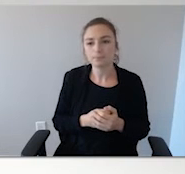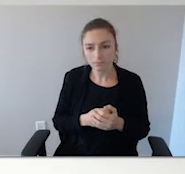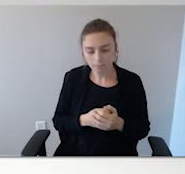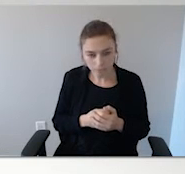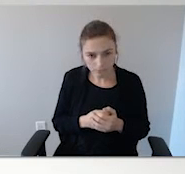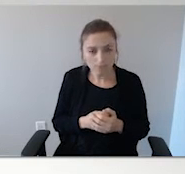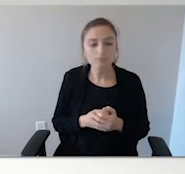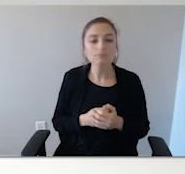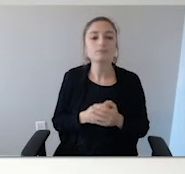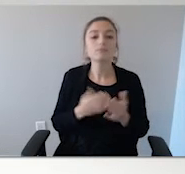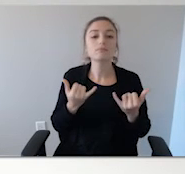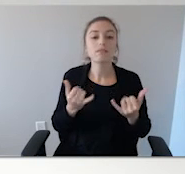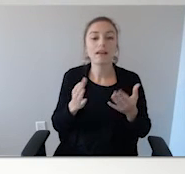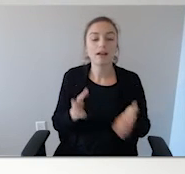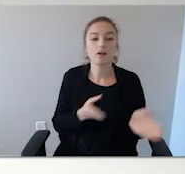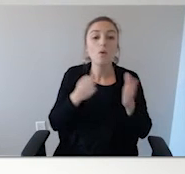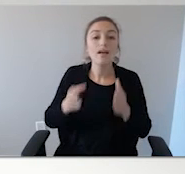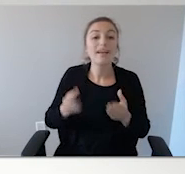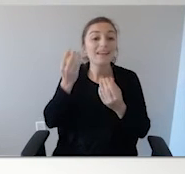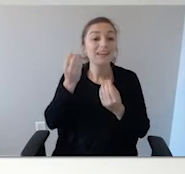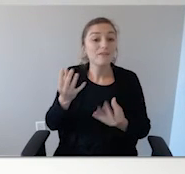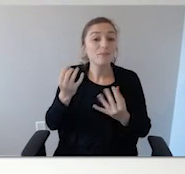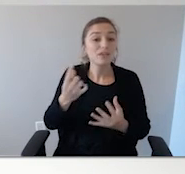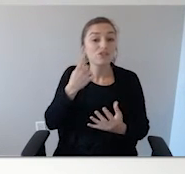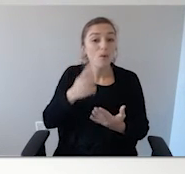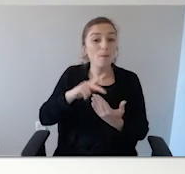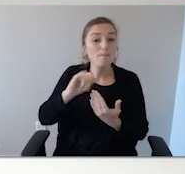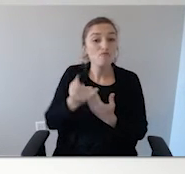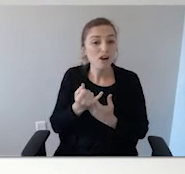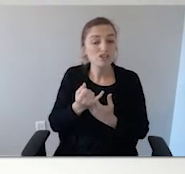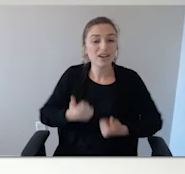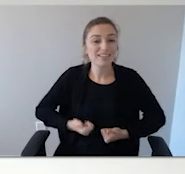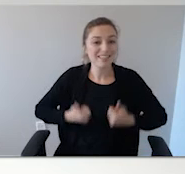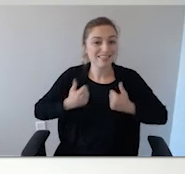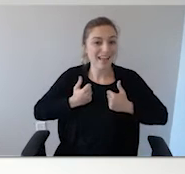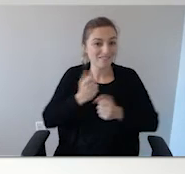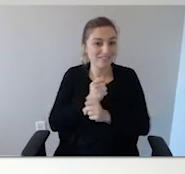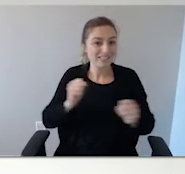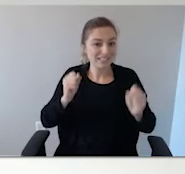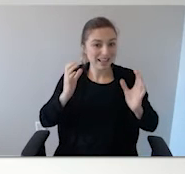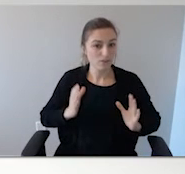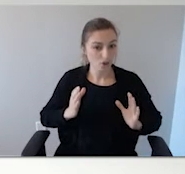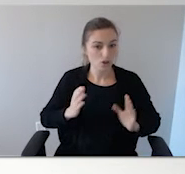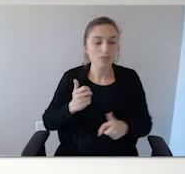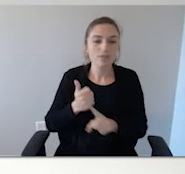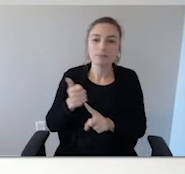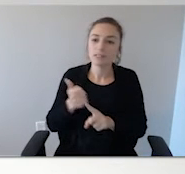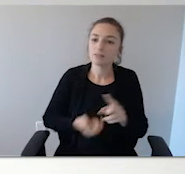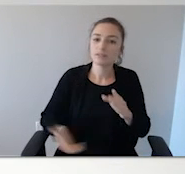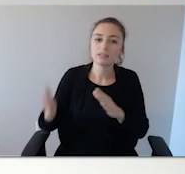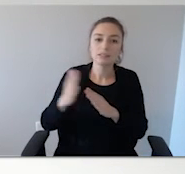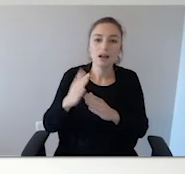This is some information about Project Lifesaver. They're the leader in the tracking device programs.